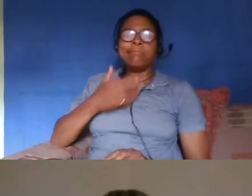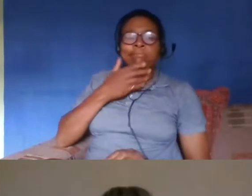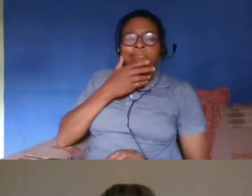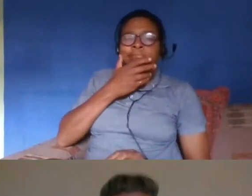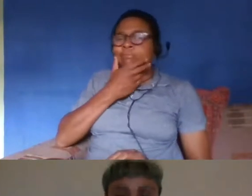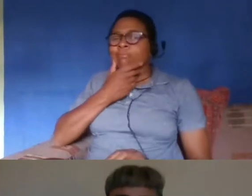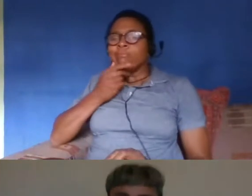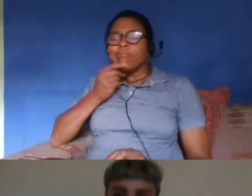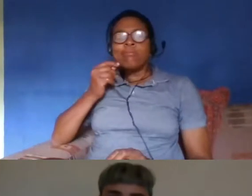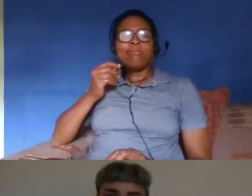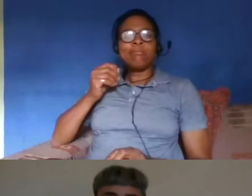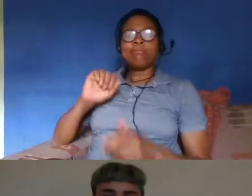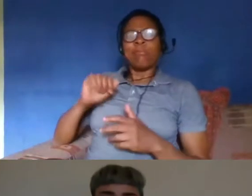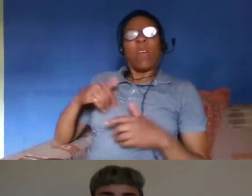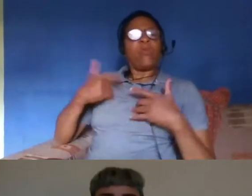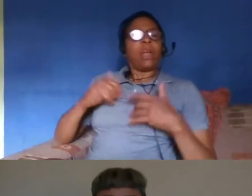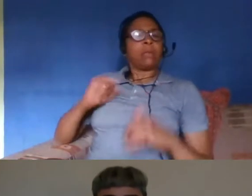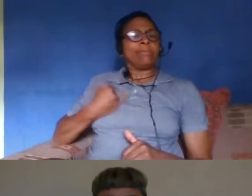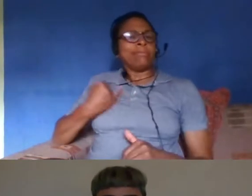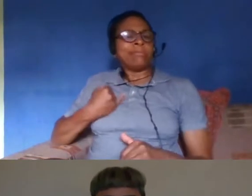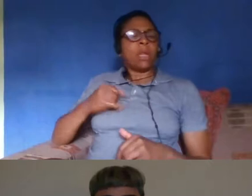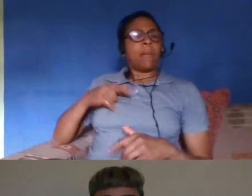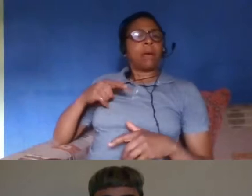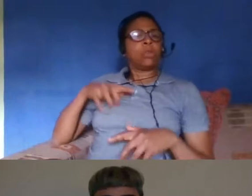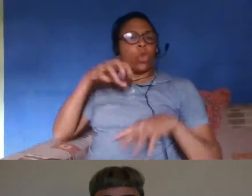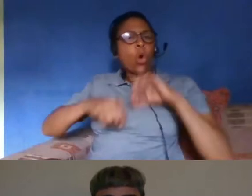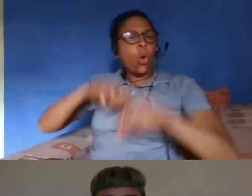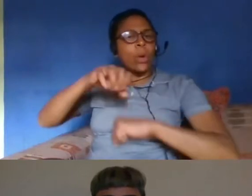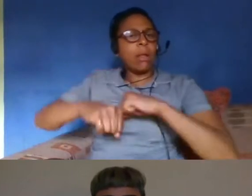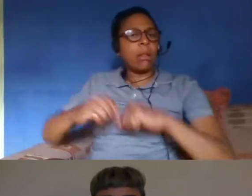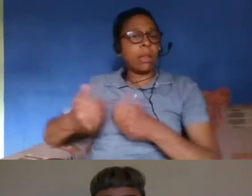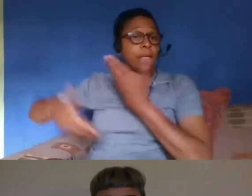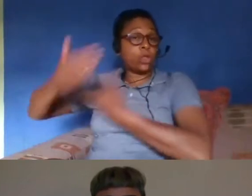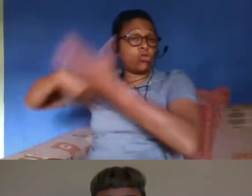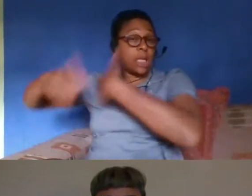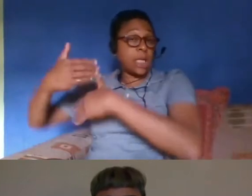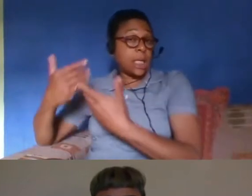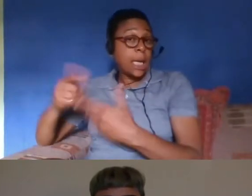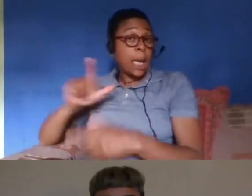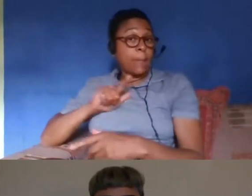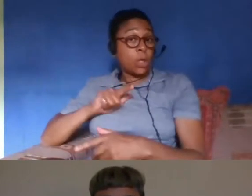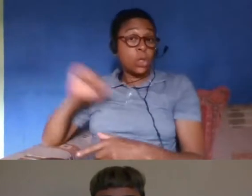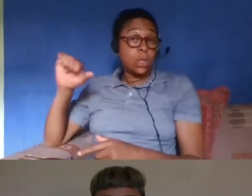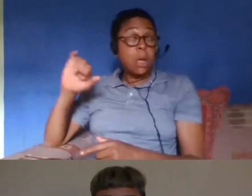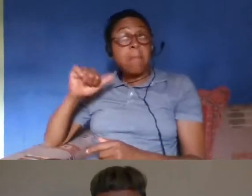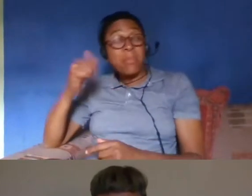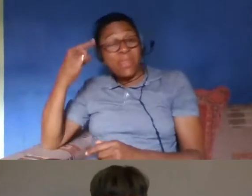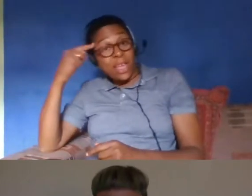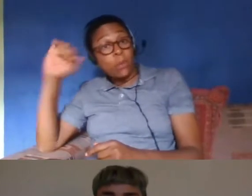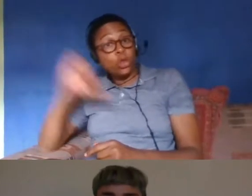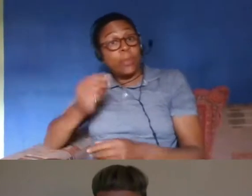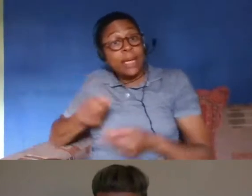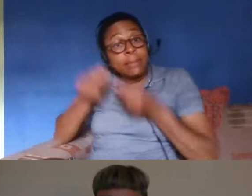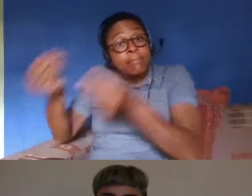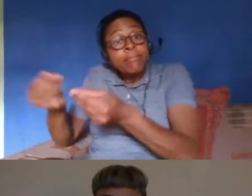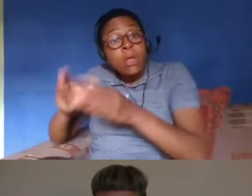um imperial wrong that was done to these people because they were they were denied proper british status in the first place i don't know i don't know what the motivations